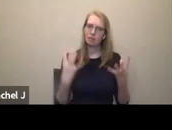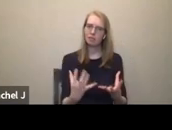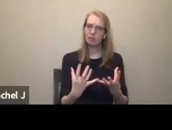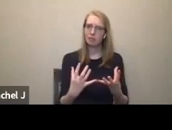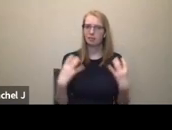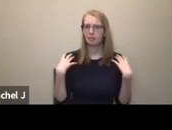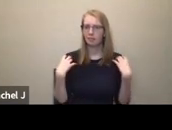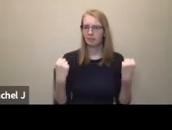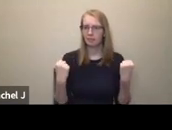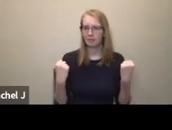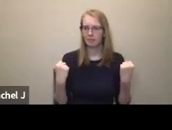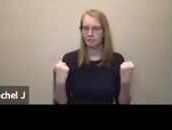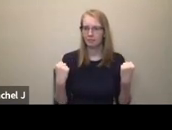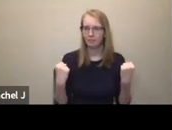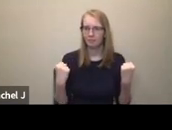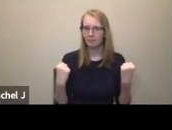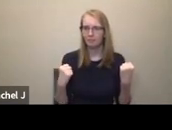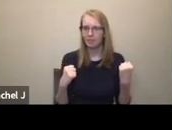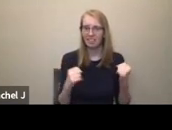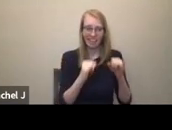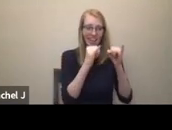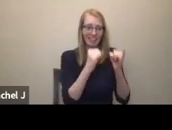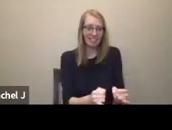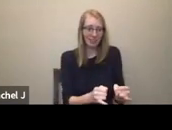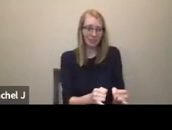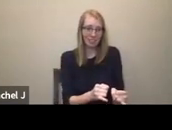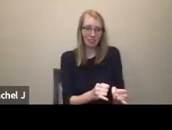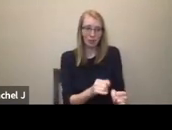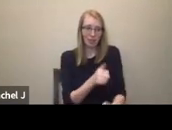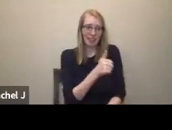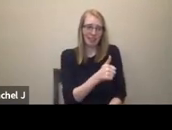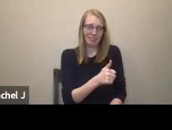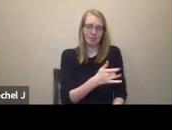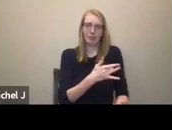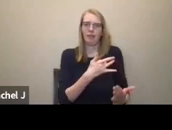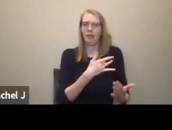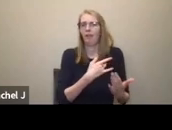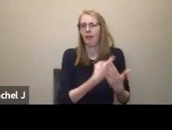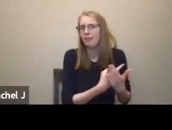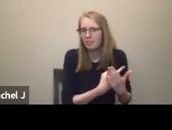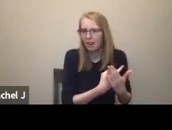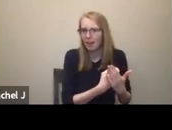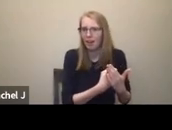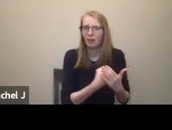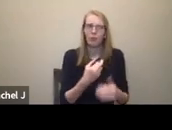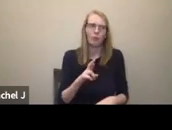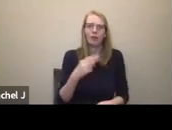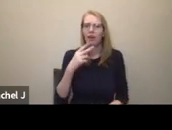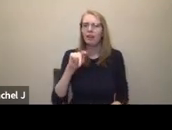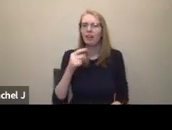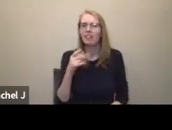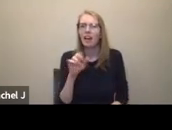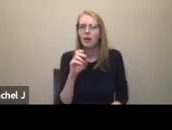not just about the individual's condition of a heart attack or whatever it is, or thyroid disease. It's about